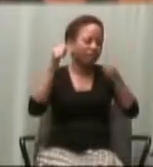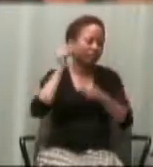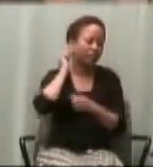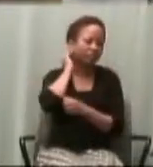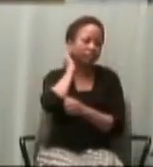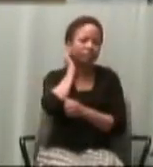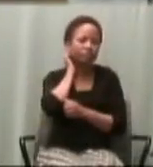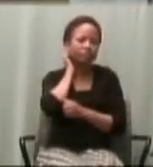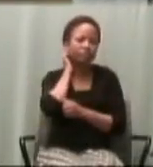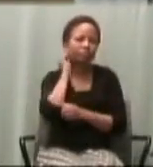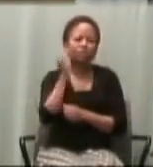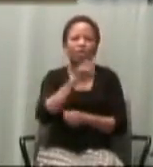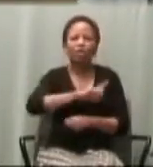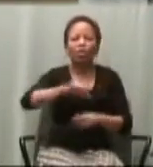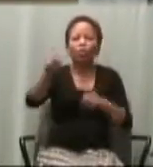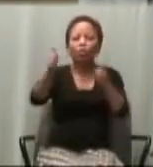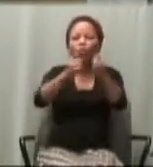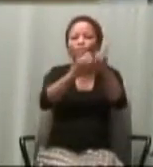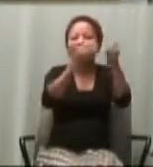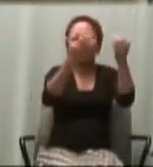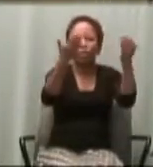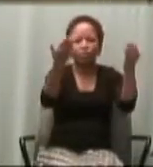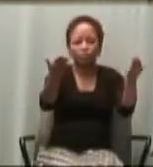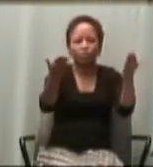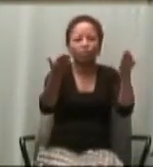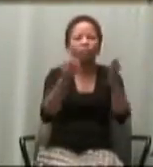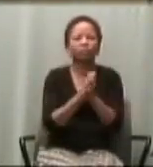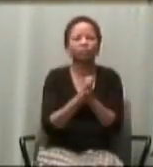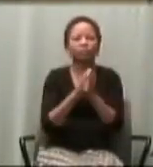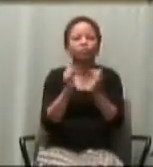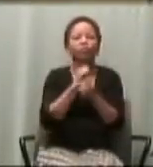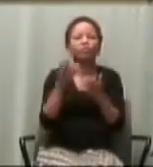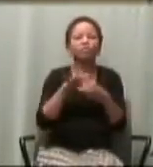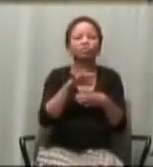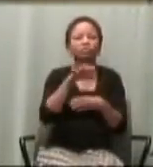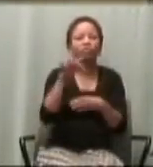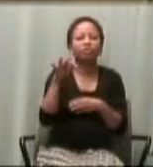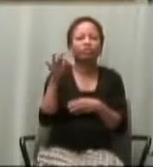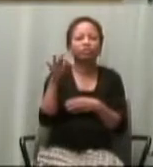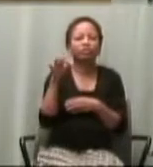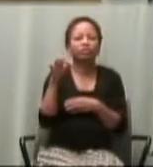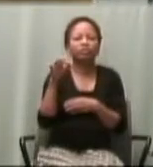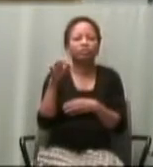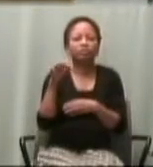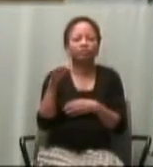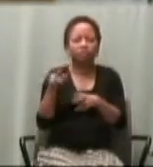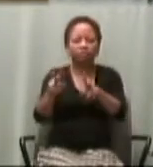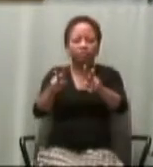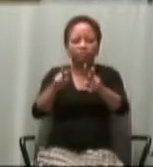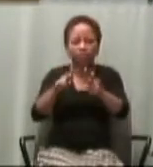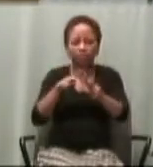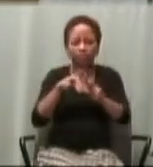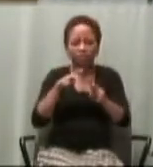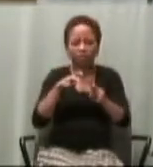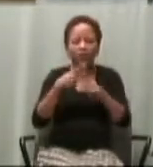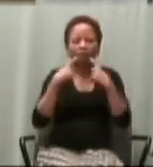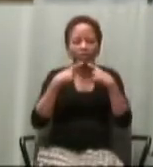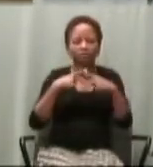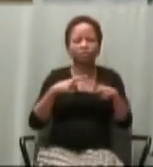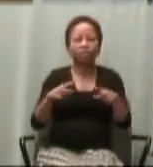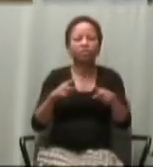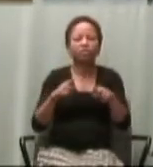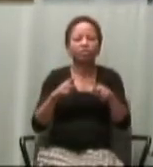The Lord be with you. And with your spirit. Reading from the Holy Gospel